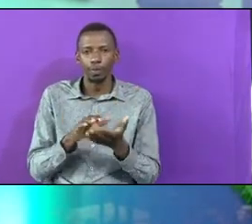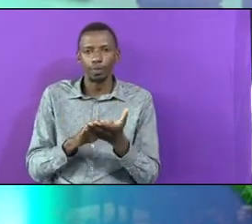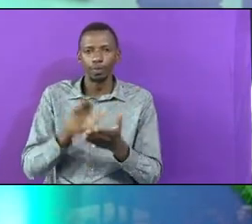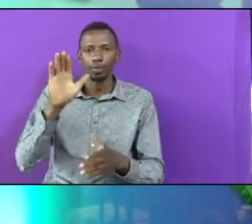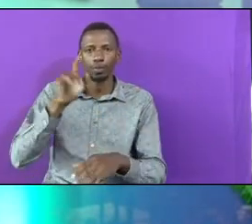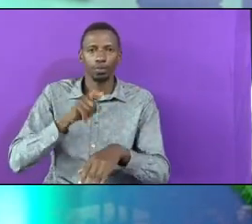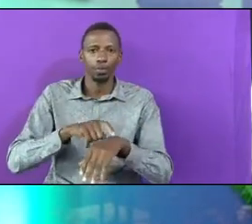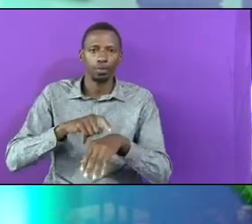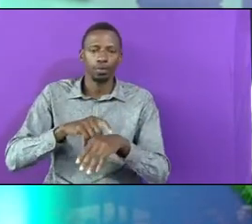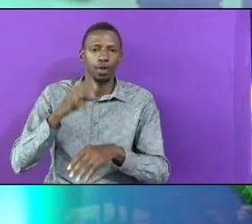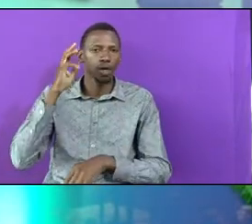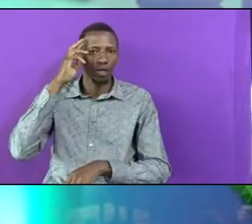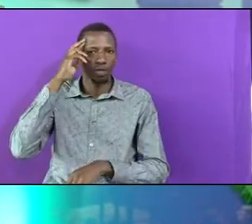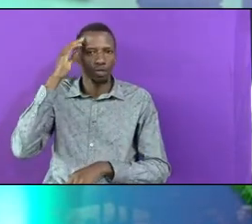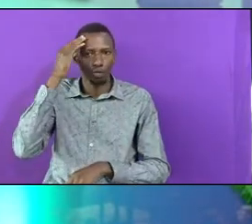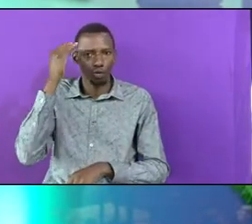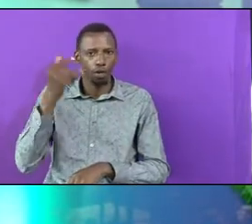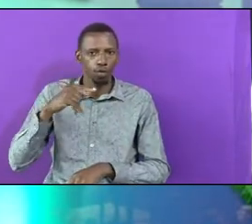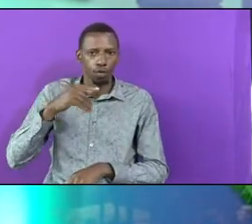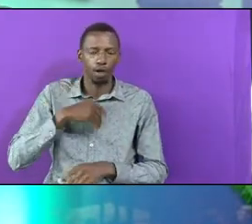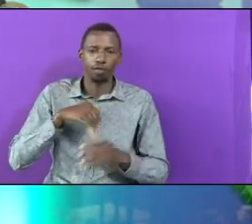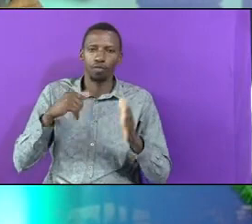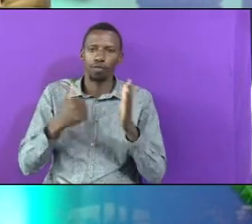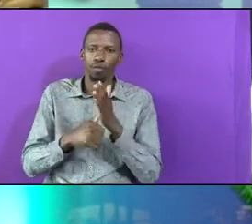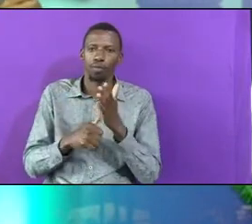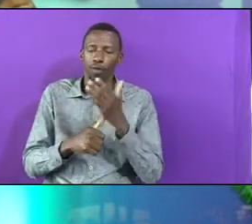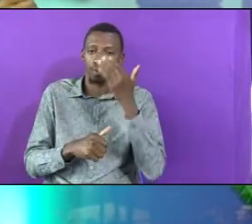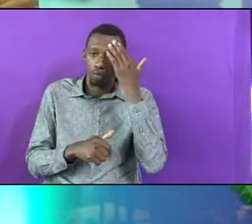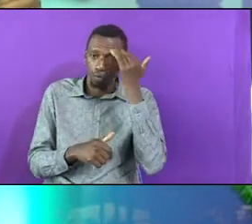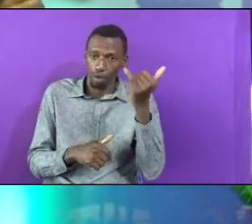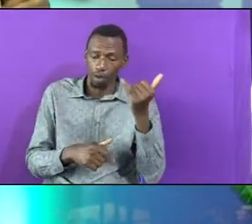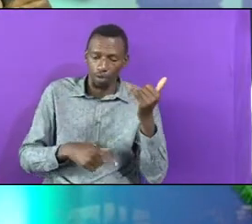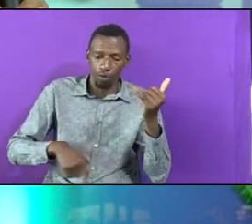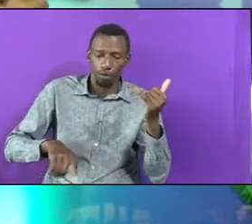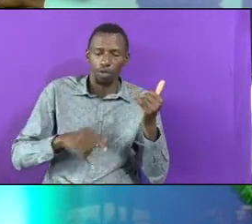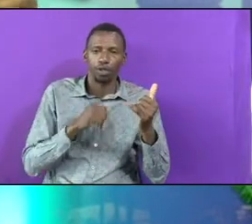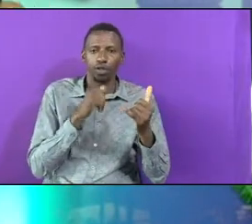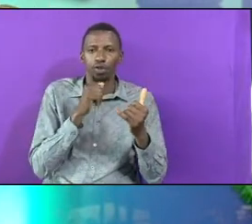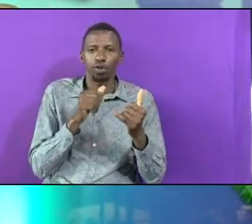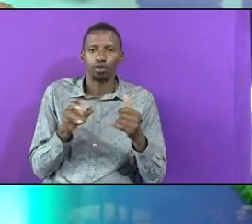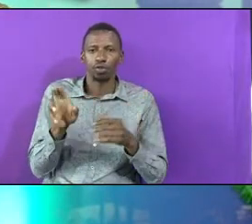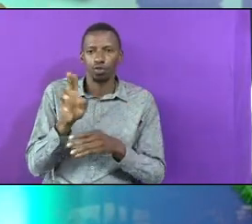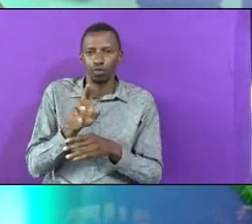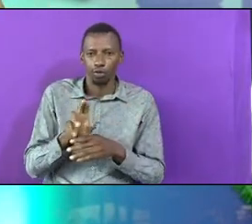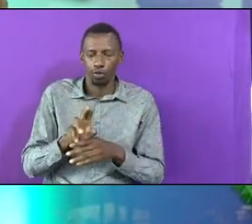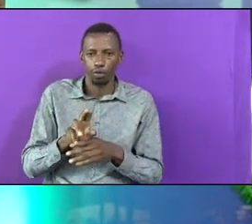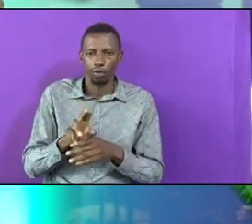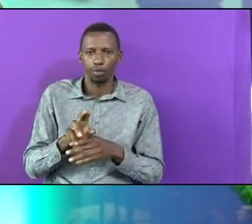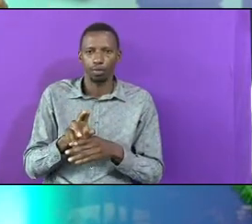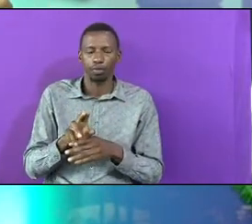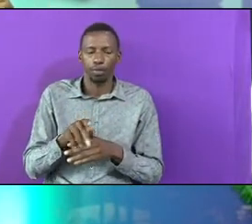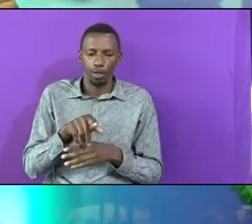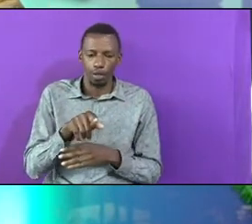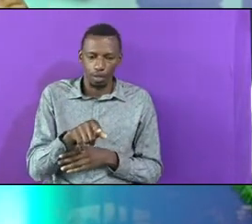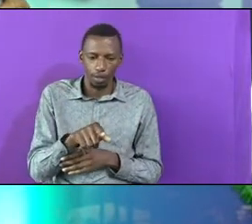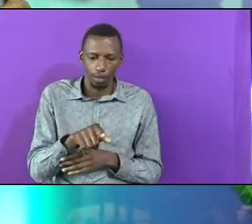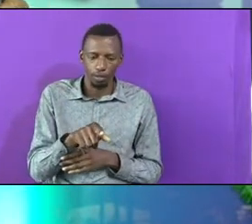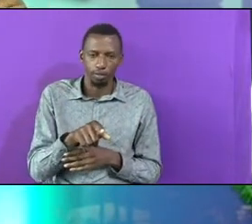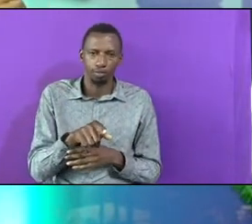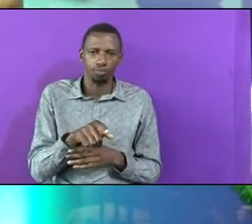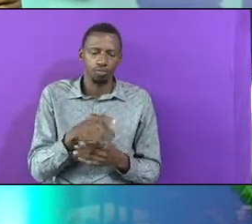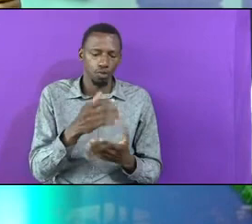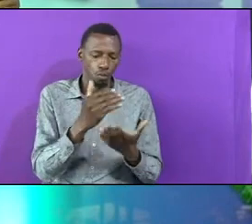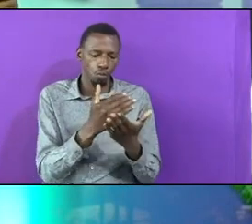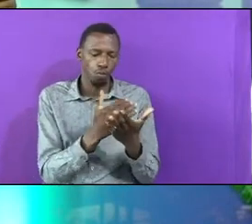The reason Why we Have Troubles Is because We don't Use the Schedule That God Has given